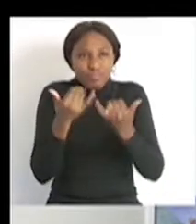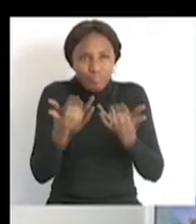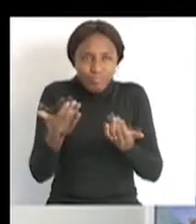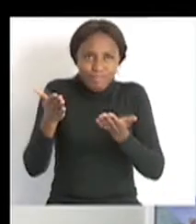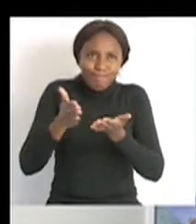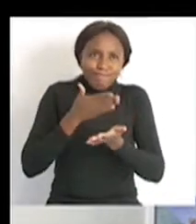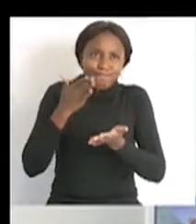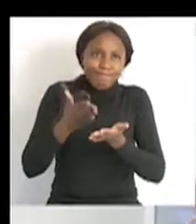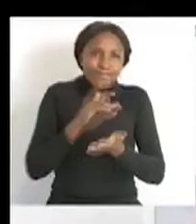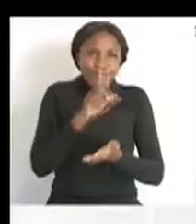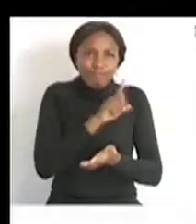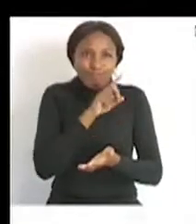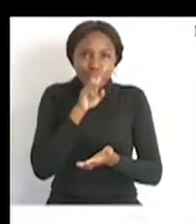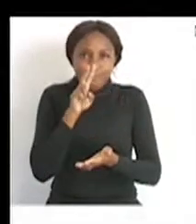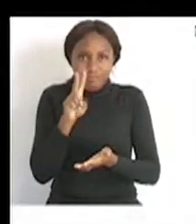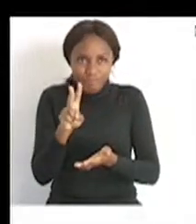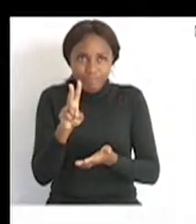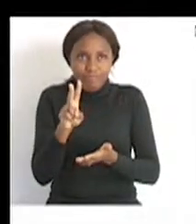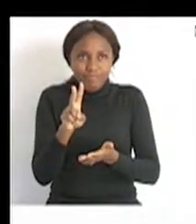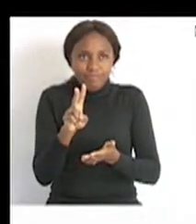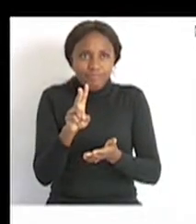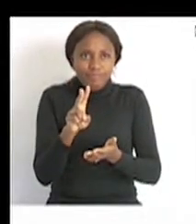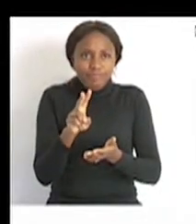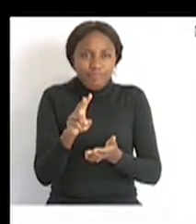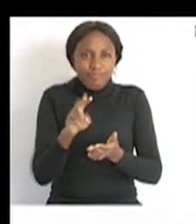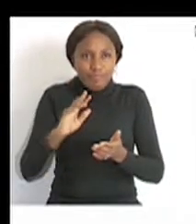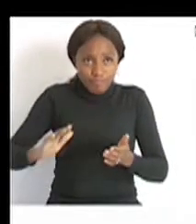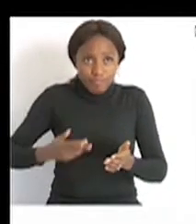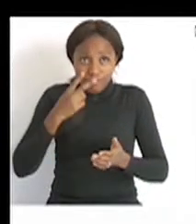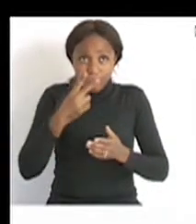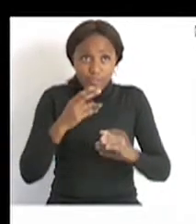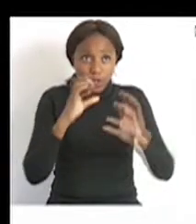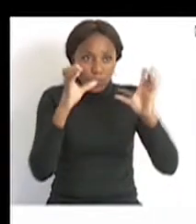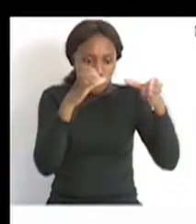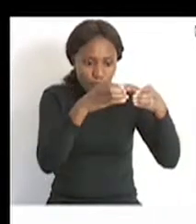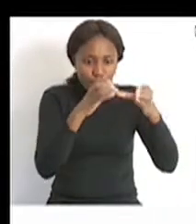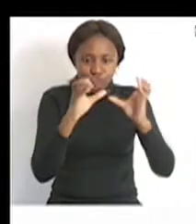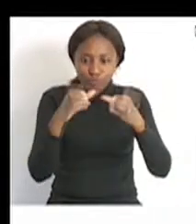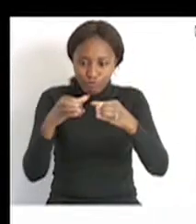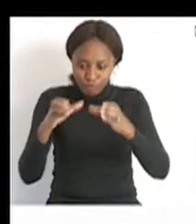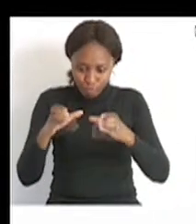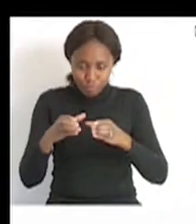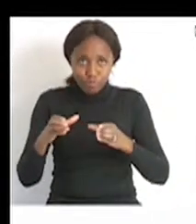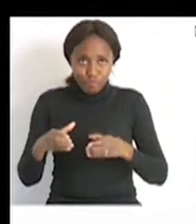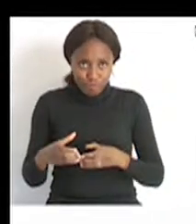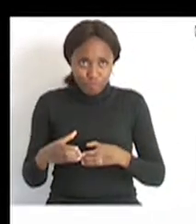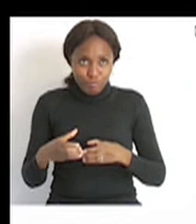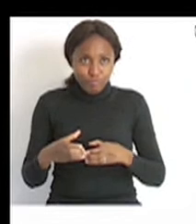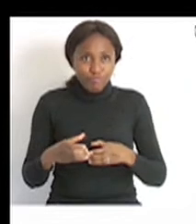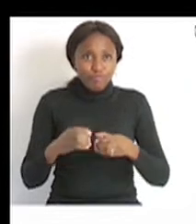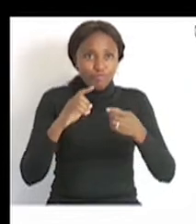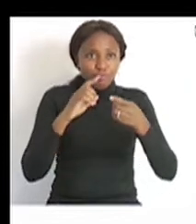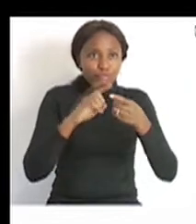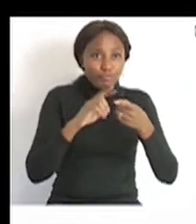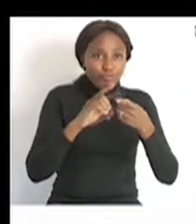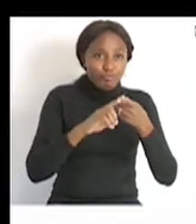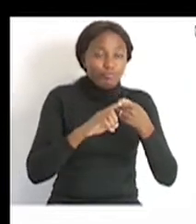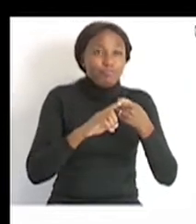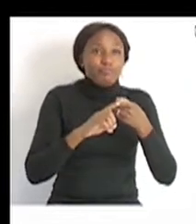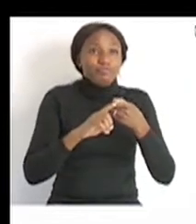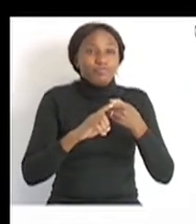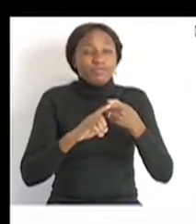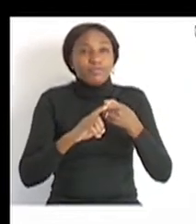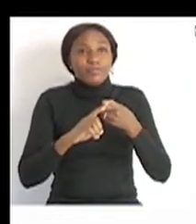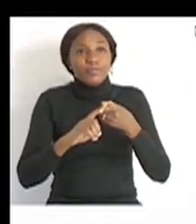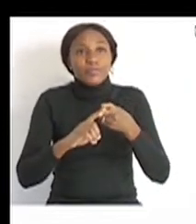page 12 again, and let us work through that. So carbohydrates, we're going to start with that one first.